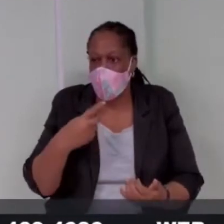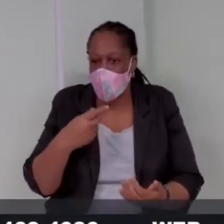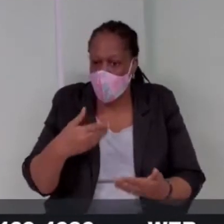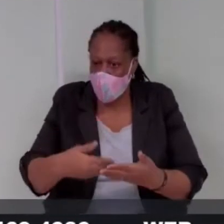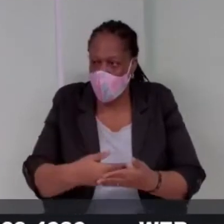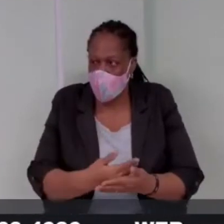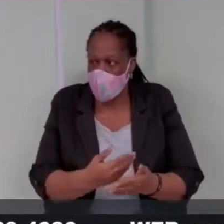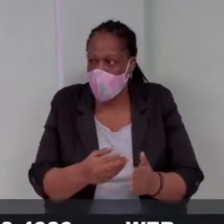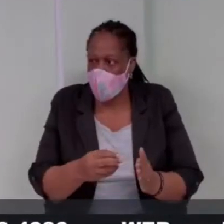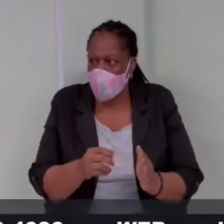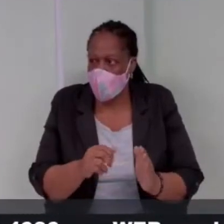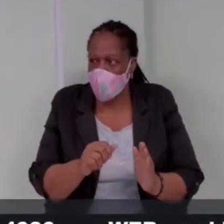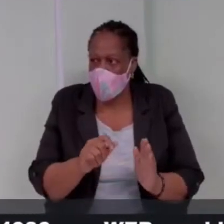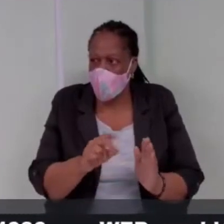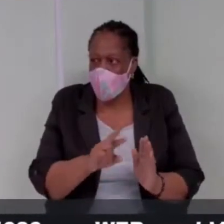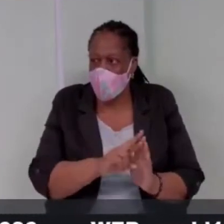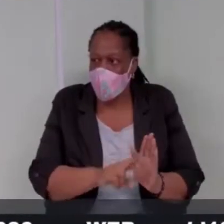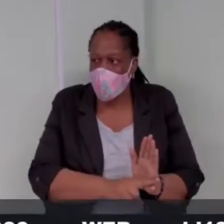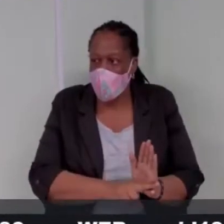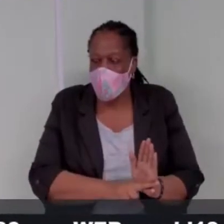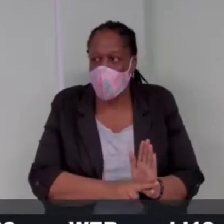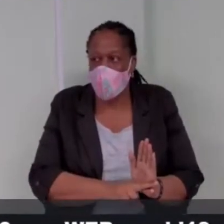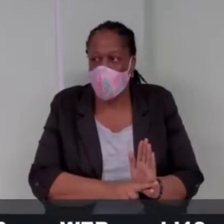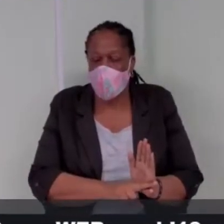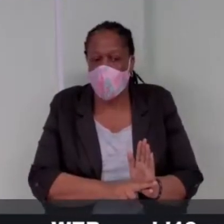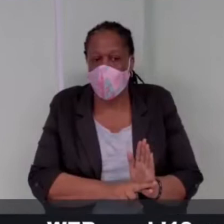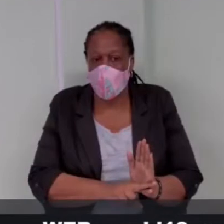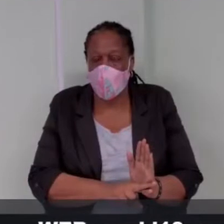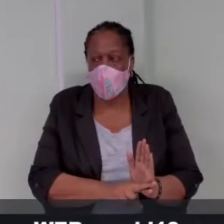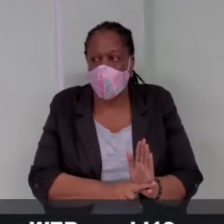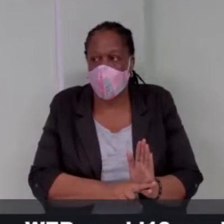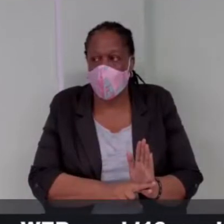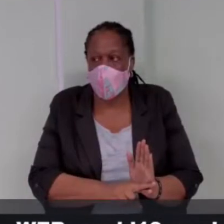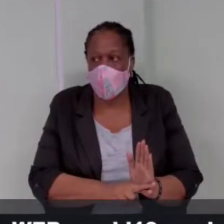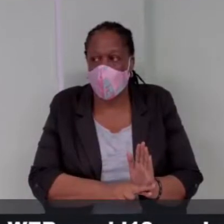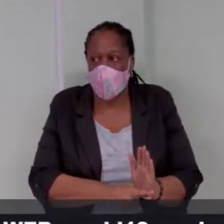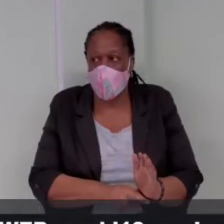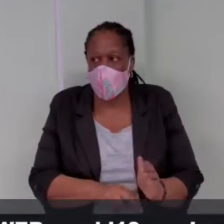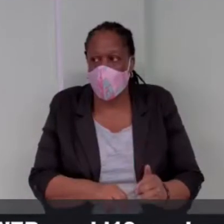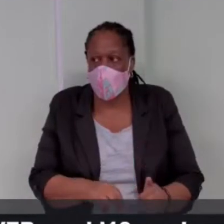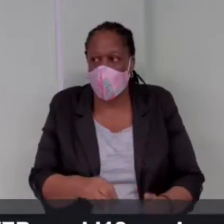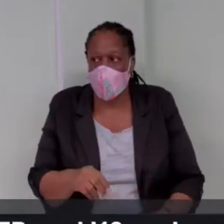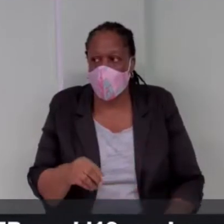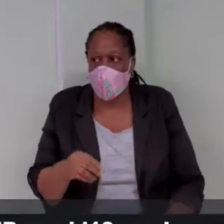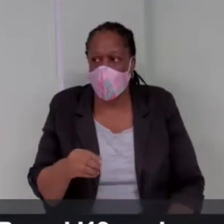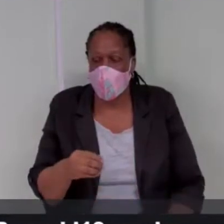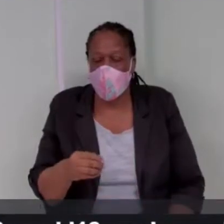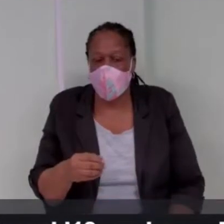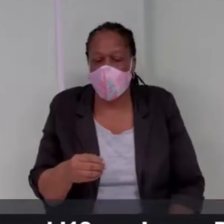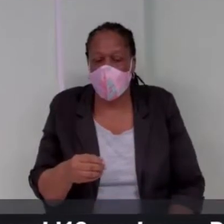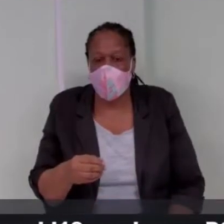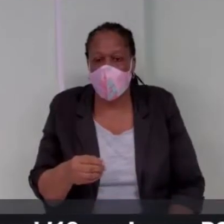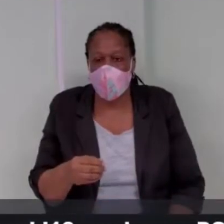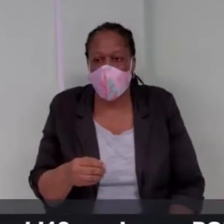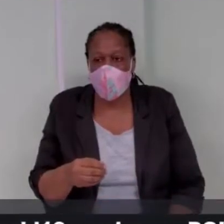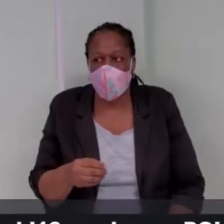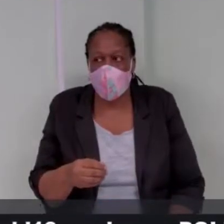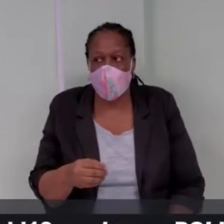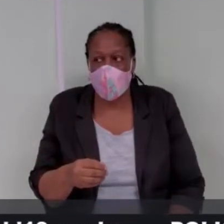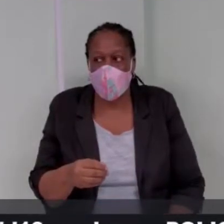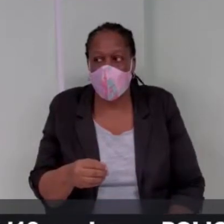we are still however guided by the provisions of the emergency powers regulations number 47 of 2020